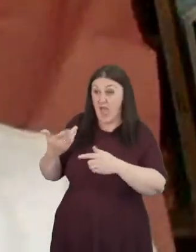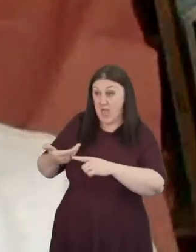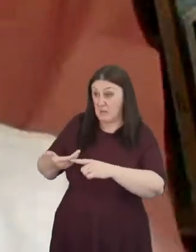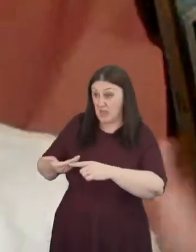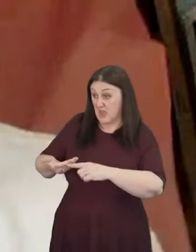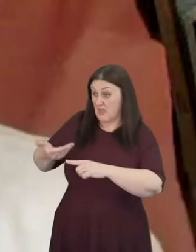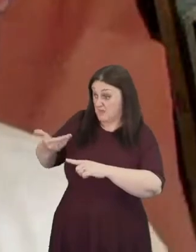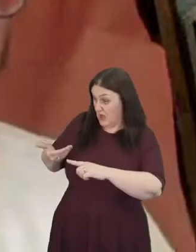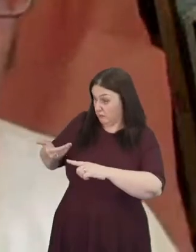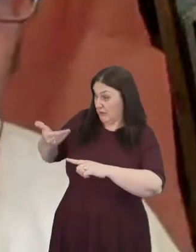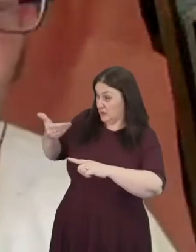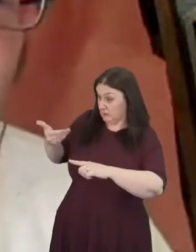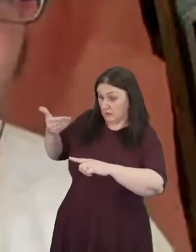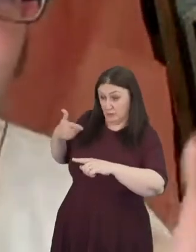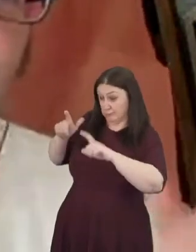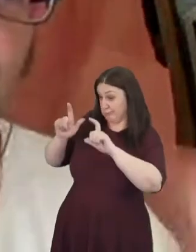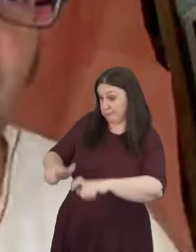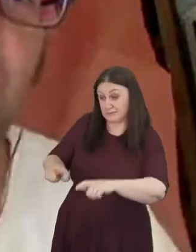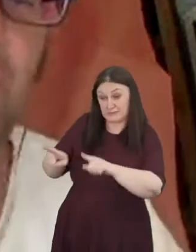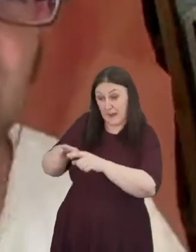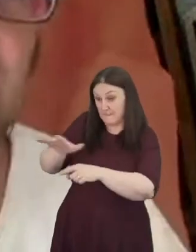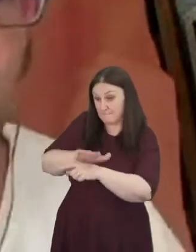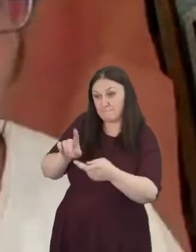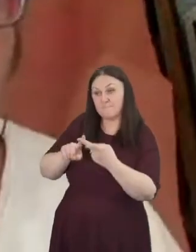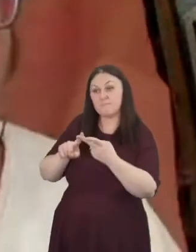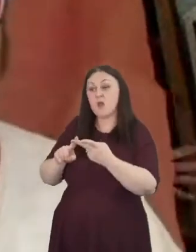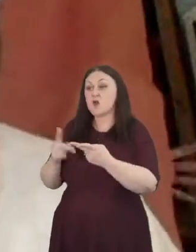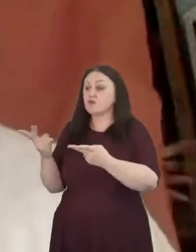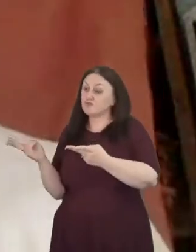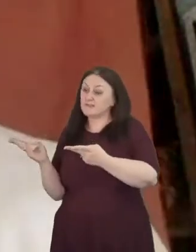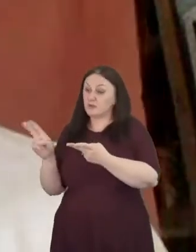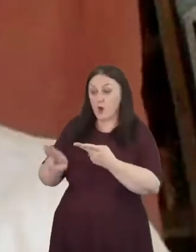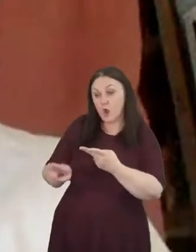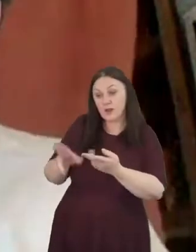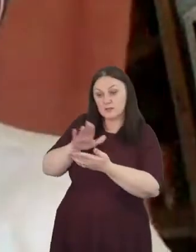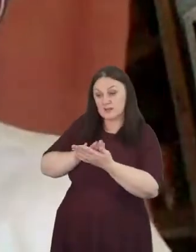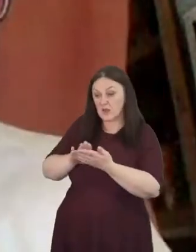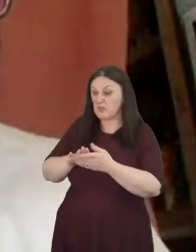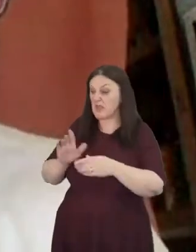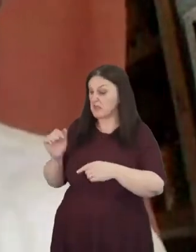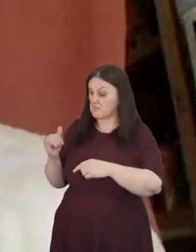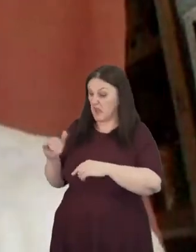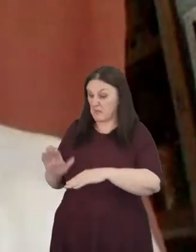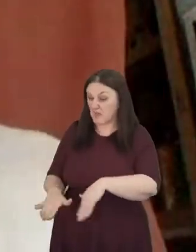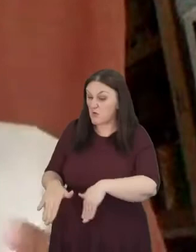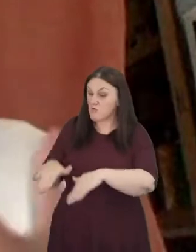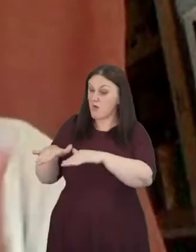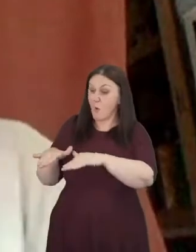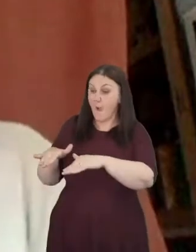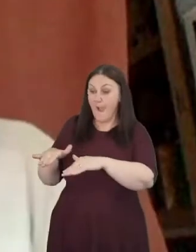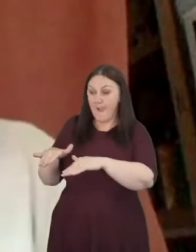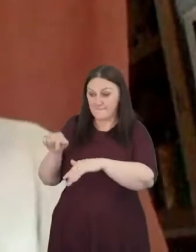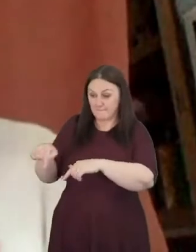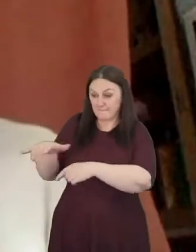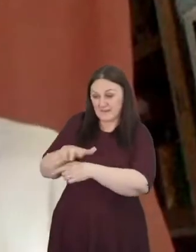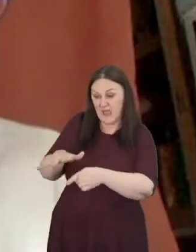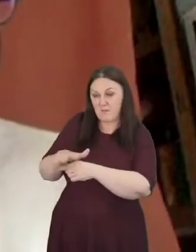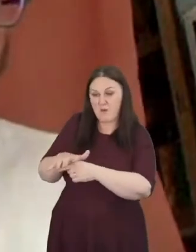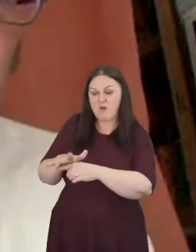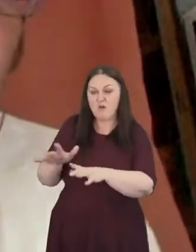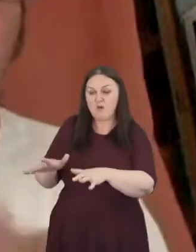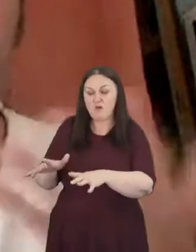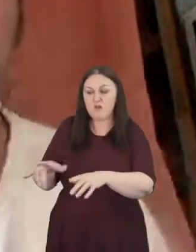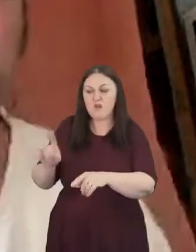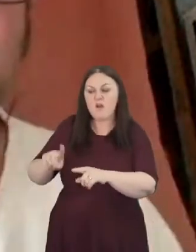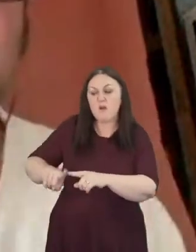and then returners are people that grew up in a neighborhood that might be a struggling neighborhood and they kind of don't forget where they came